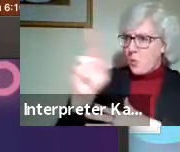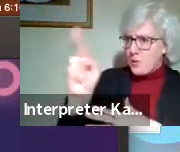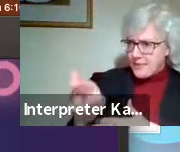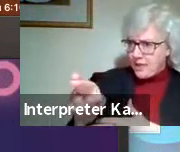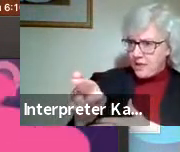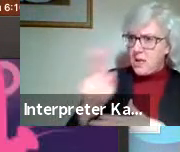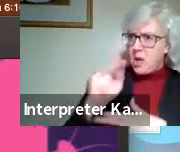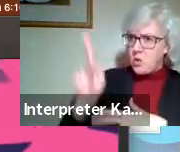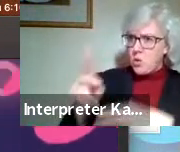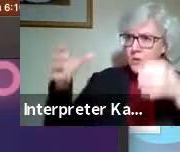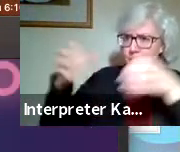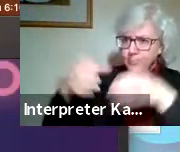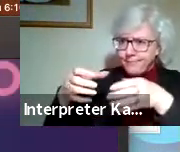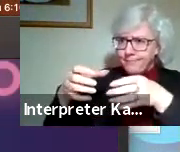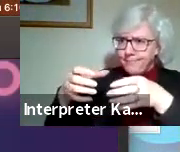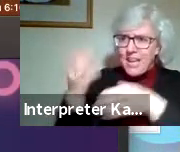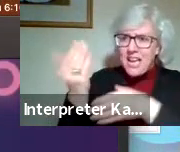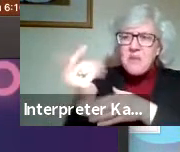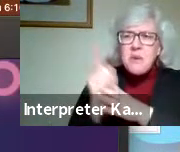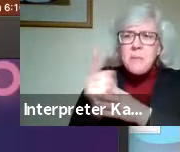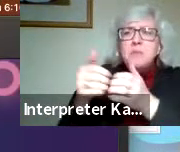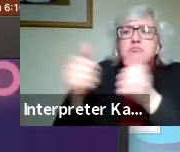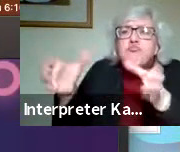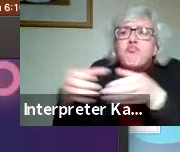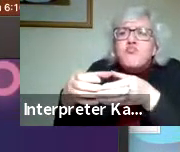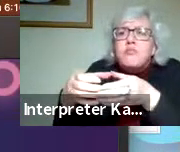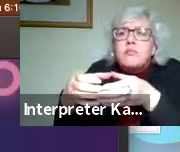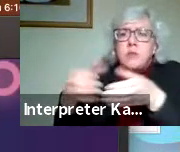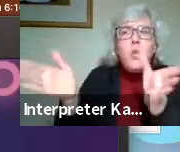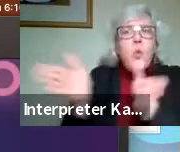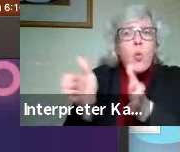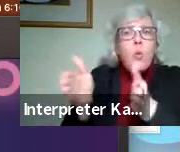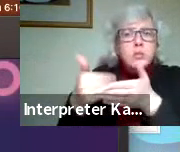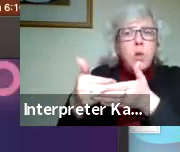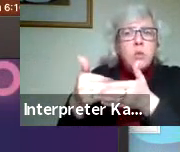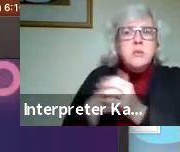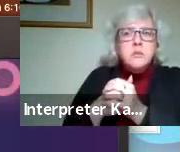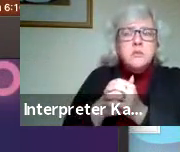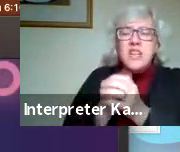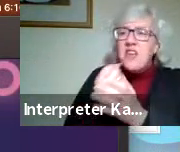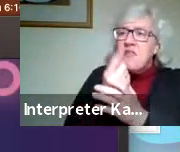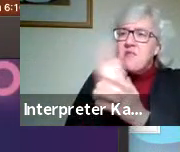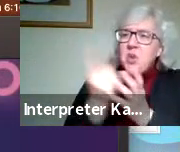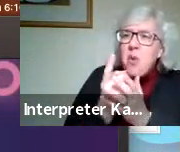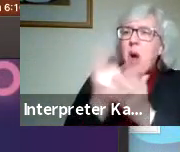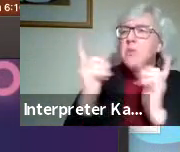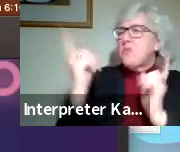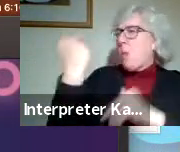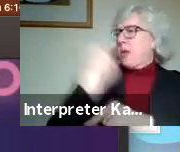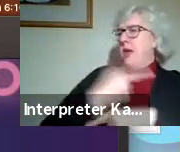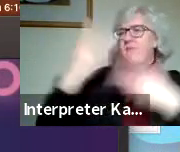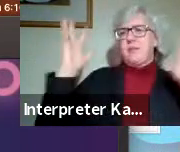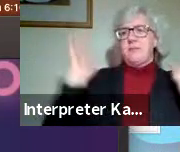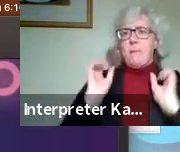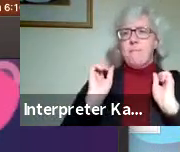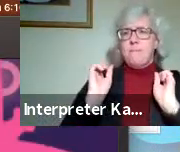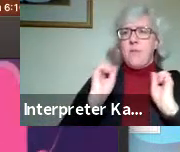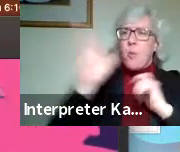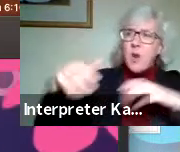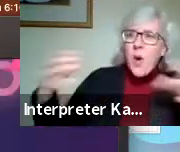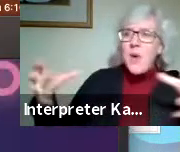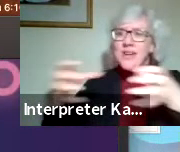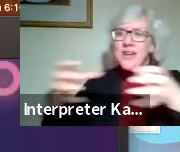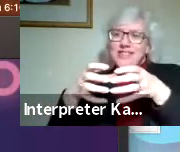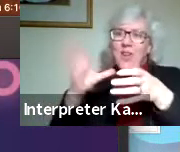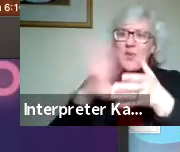Kenosha because we're about 15 minutes apart as a campus, and it was just a few hours long on one day that we all got together,